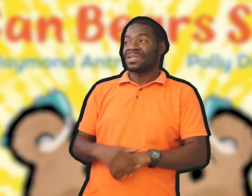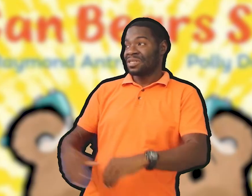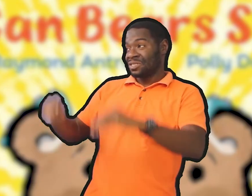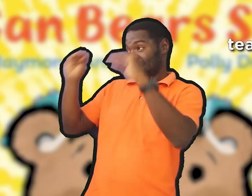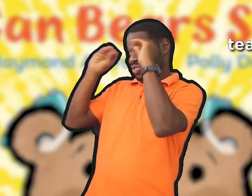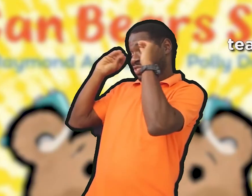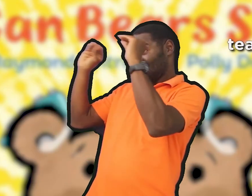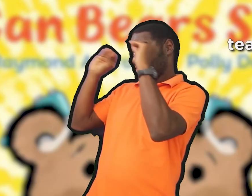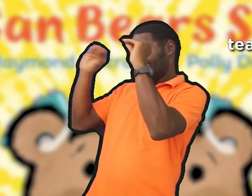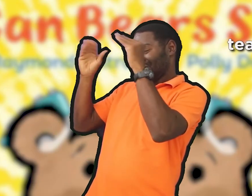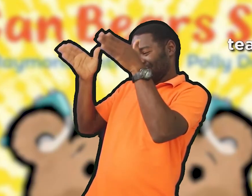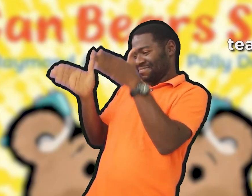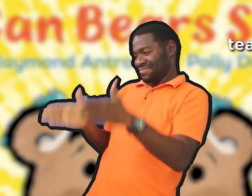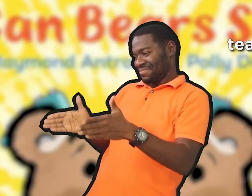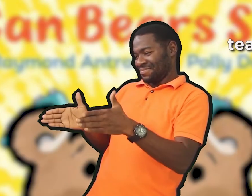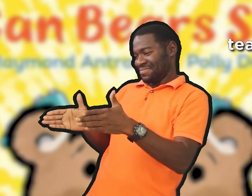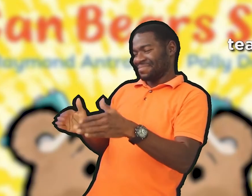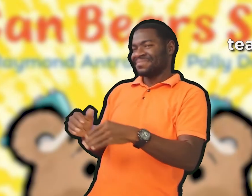Teacher.